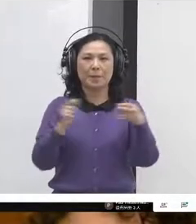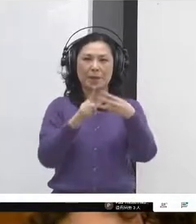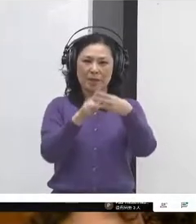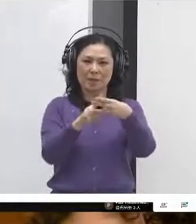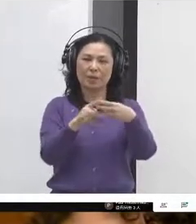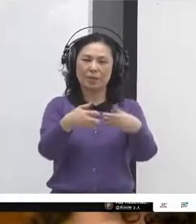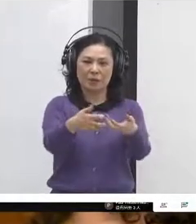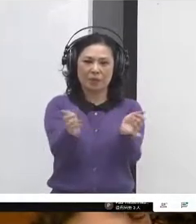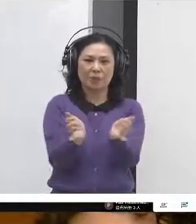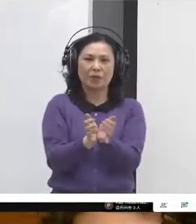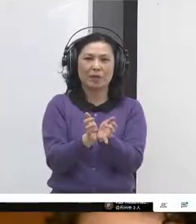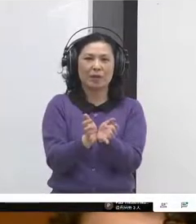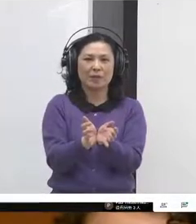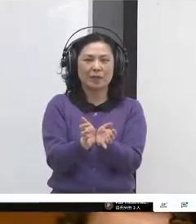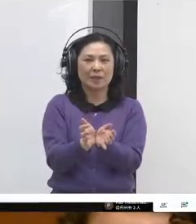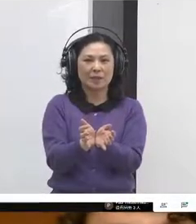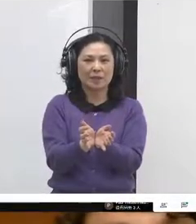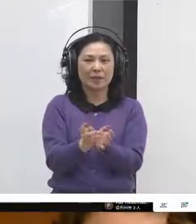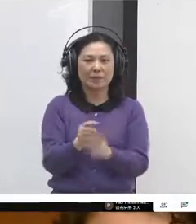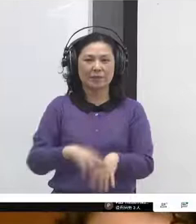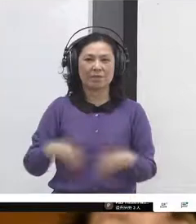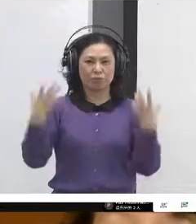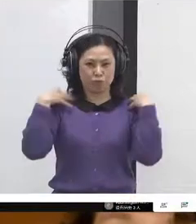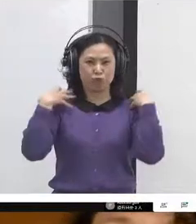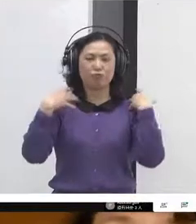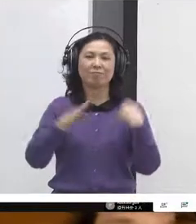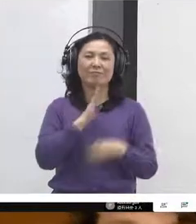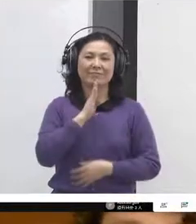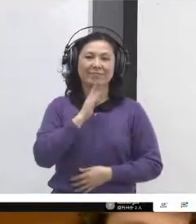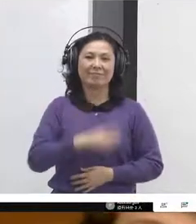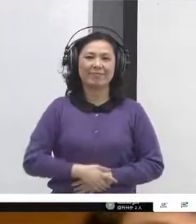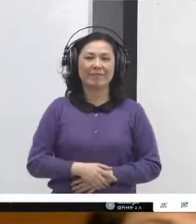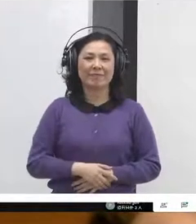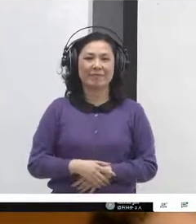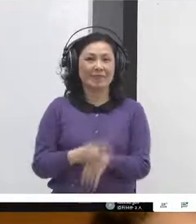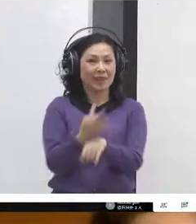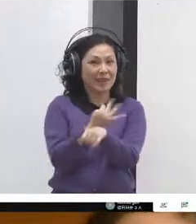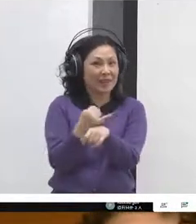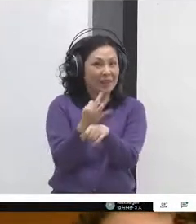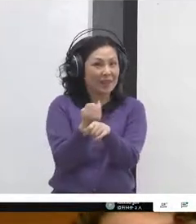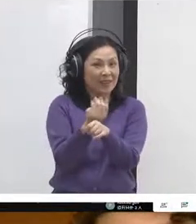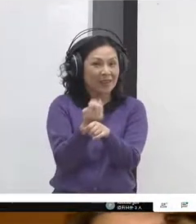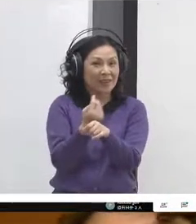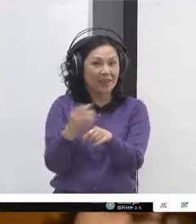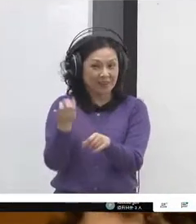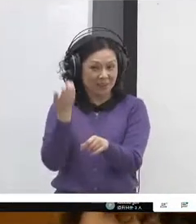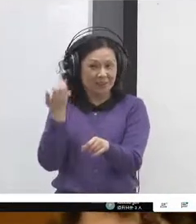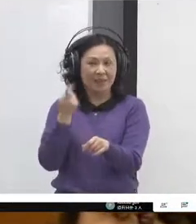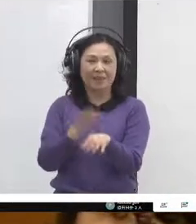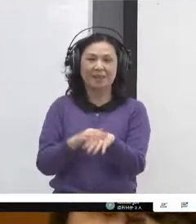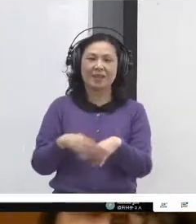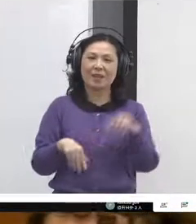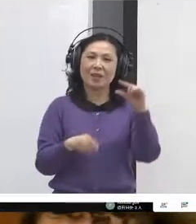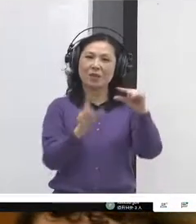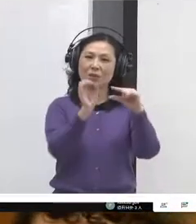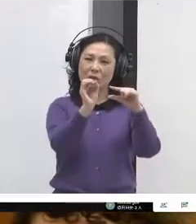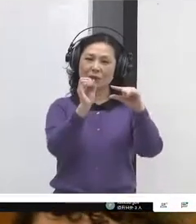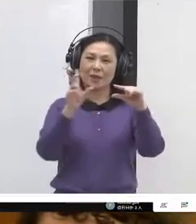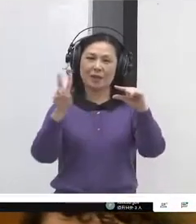at GovZero Summit to steward the POLIS code base. And over to you, Paul.